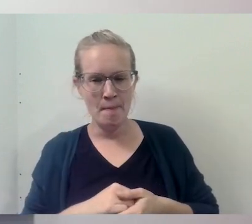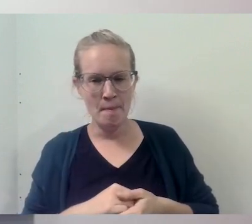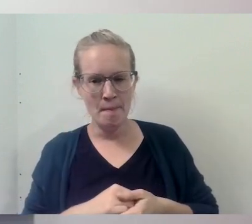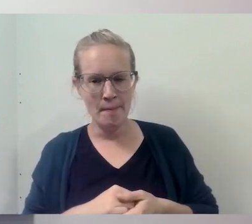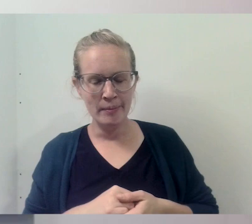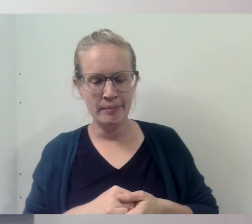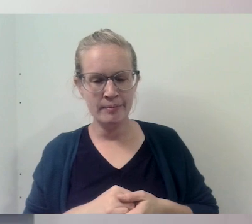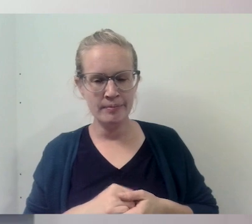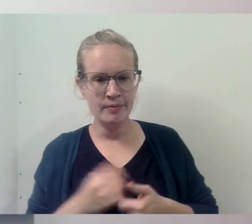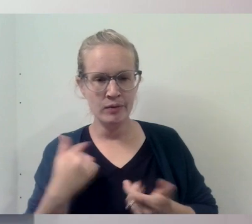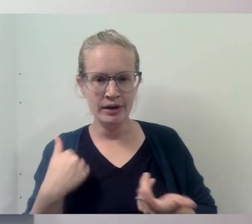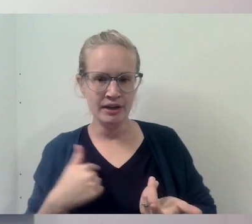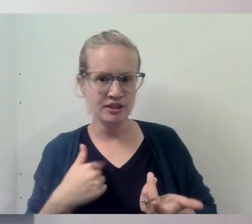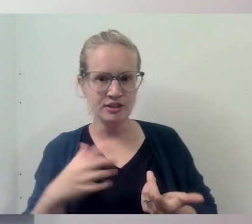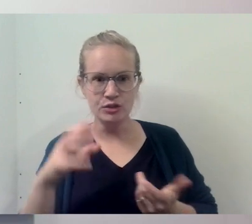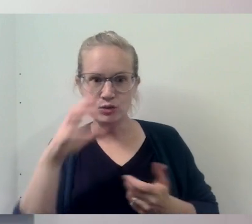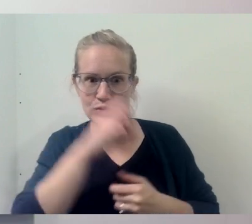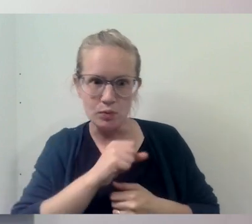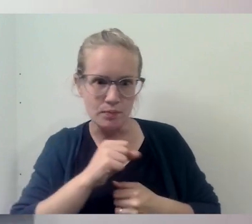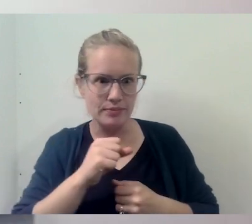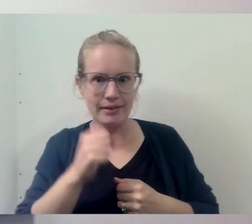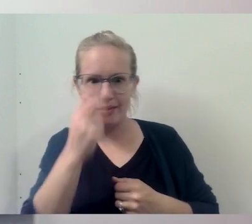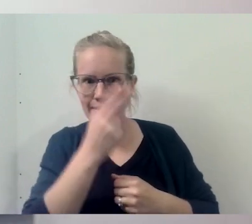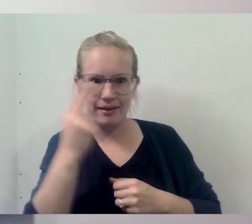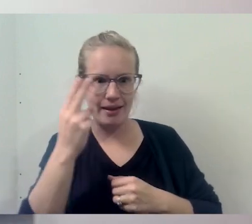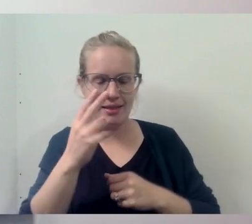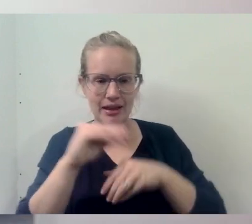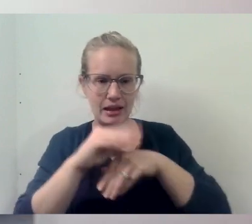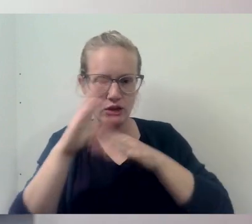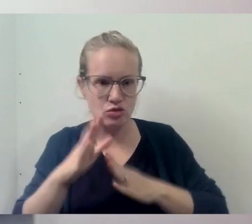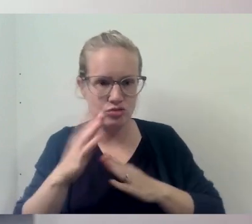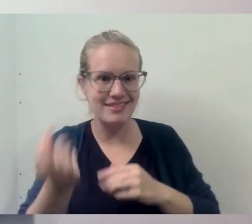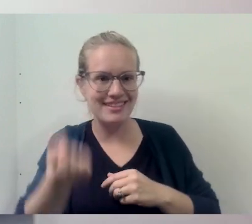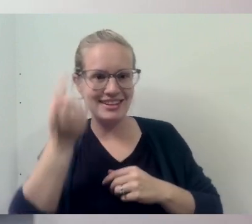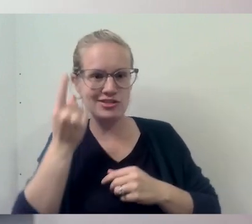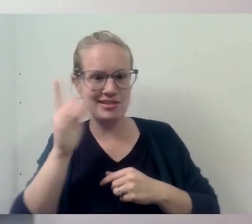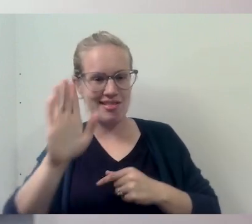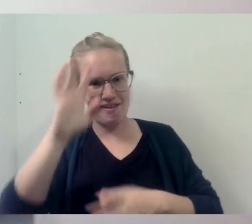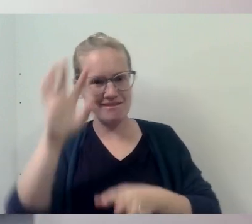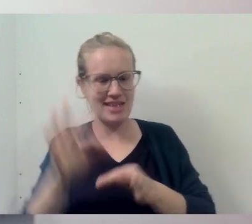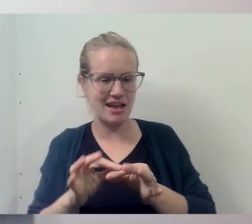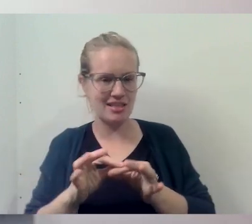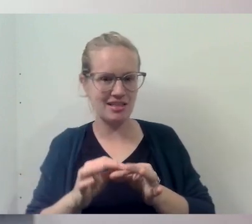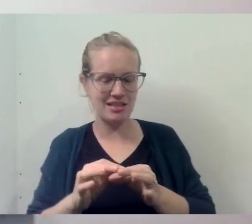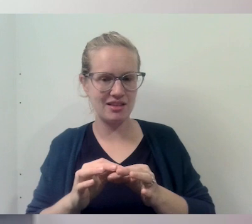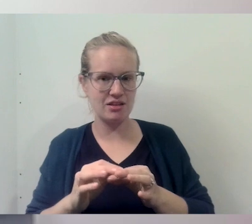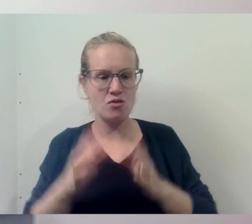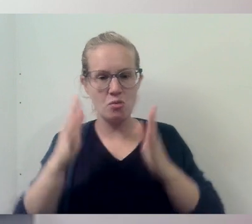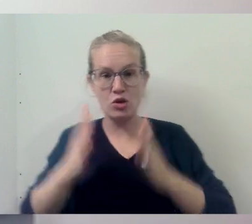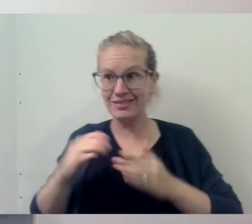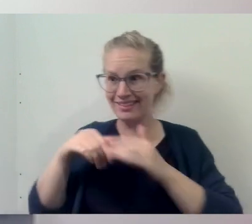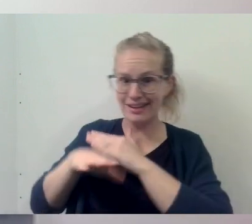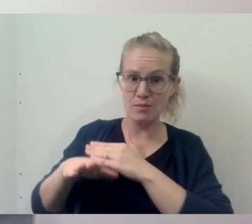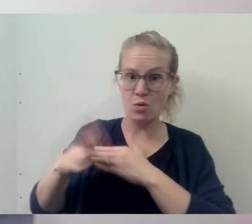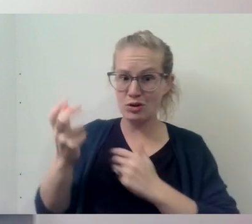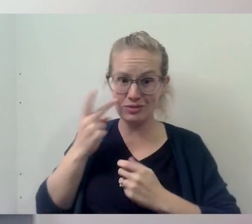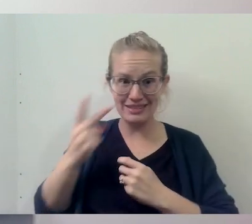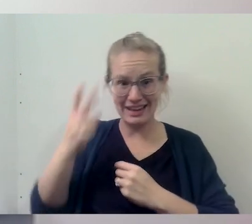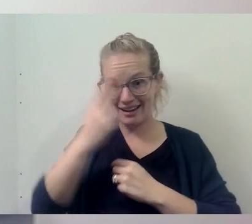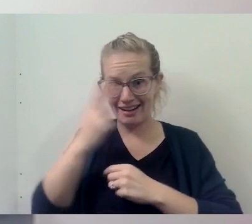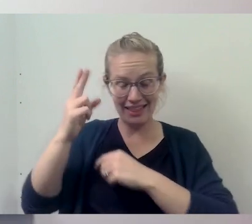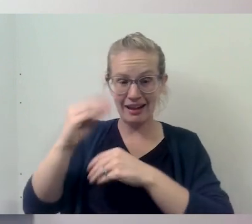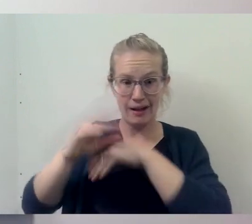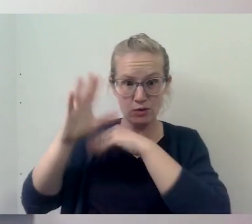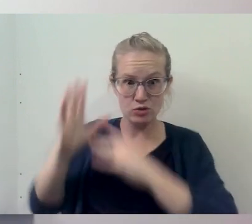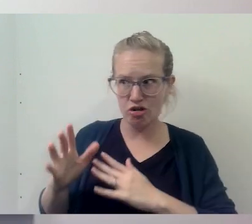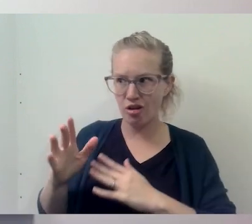we are taking it for granted that the Catholic counselor understands their faith. Okay. And, and, and